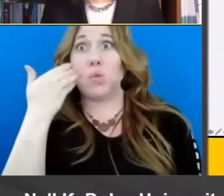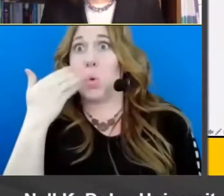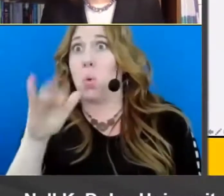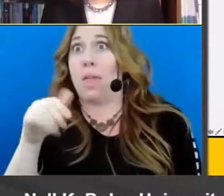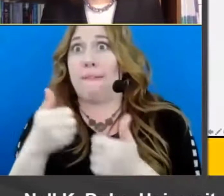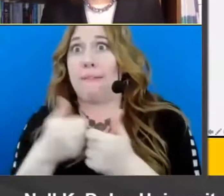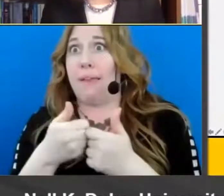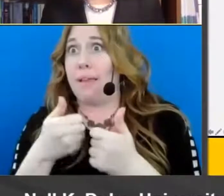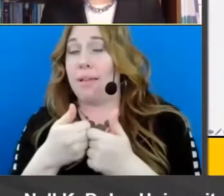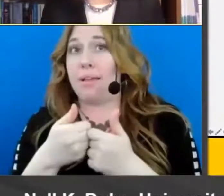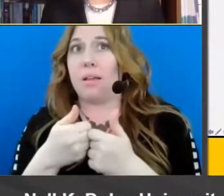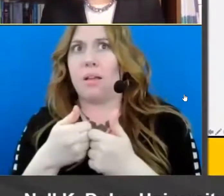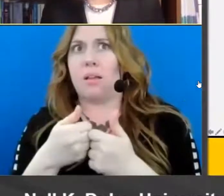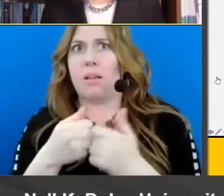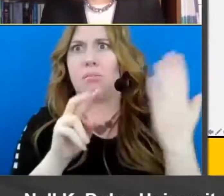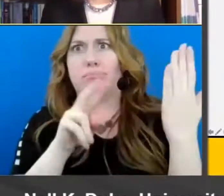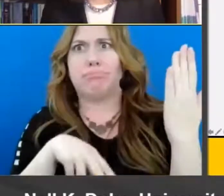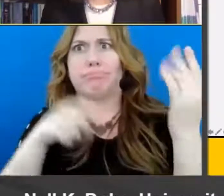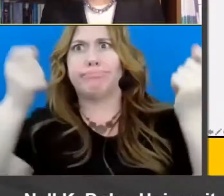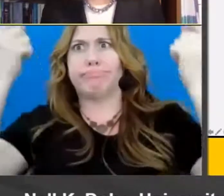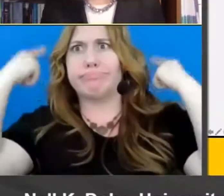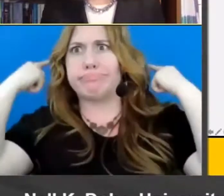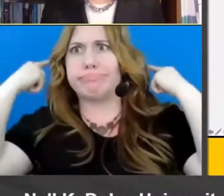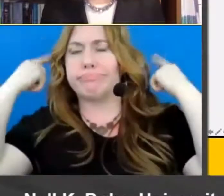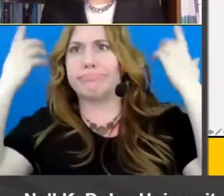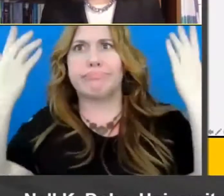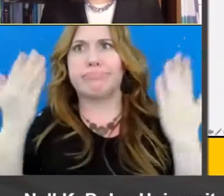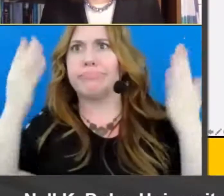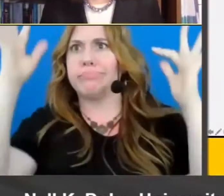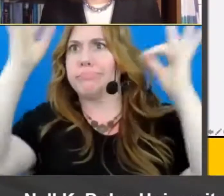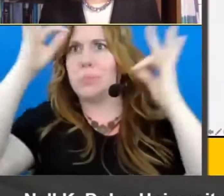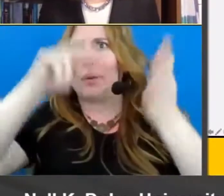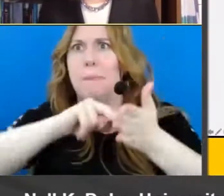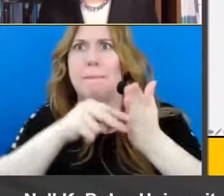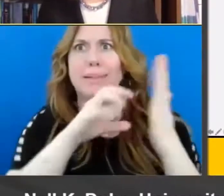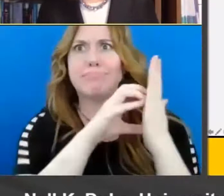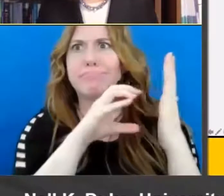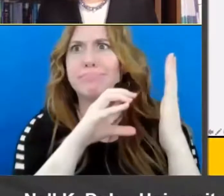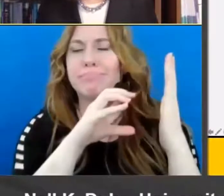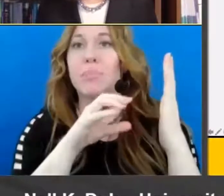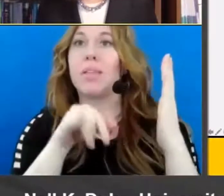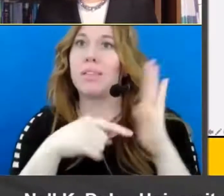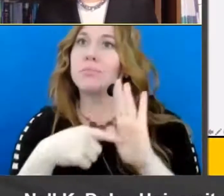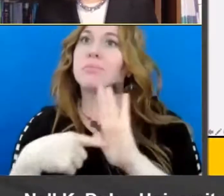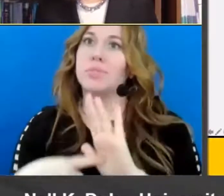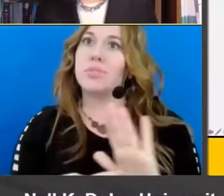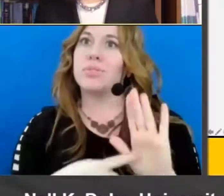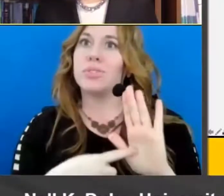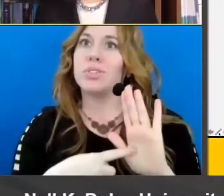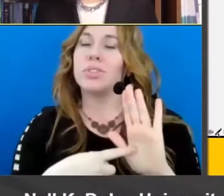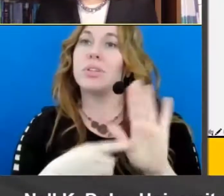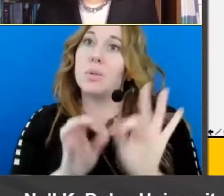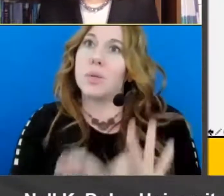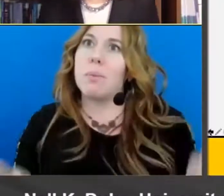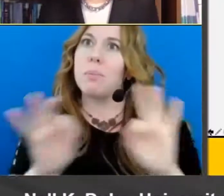the game of cricket you have no idea what that passage uh means and this is an illustration of the importance